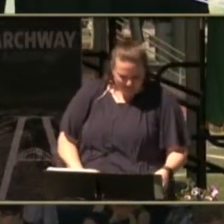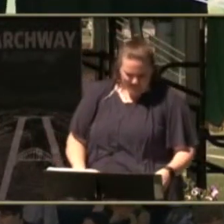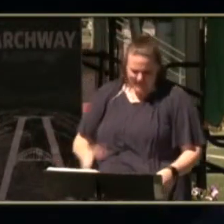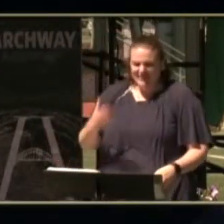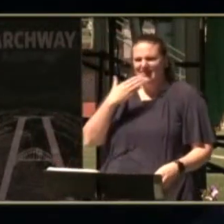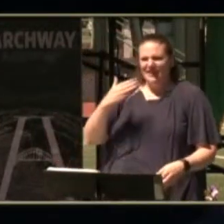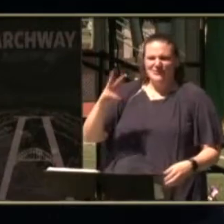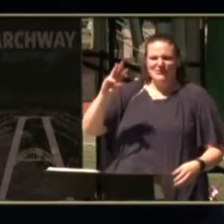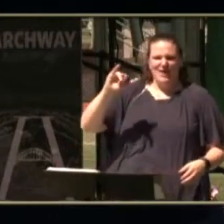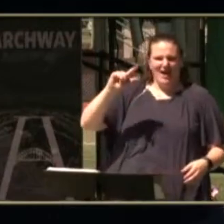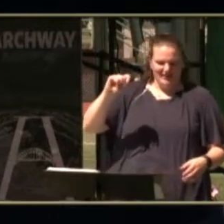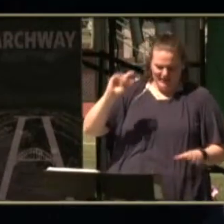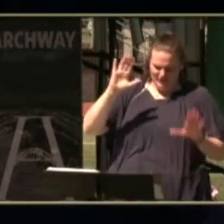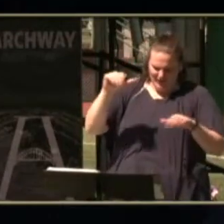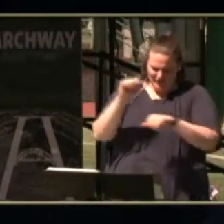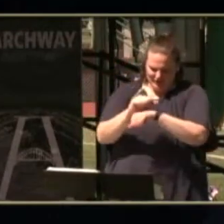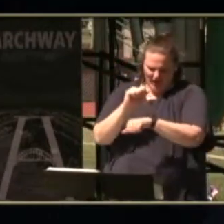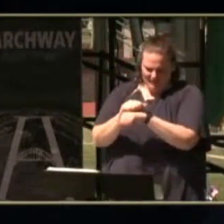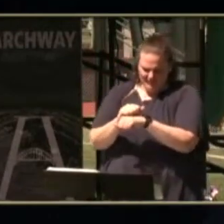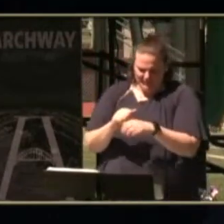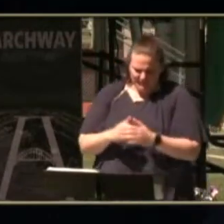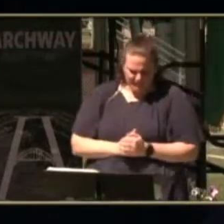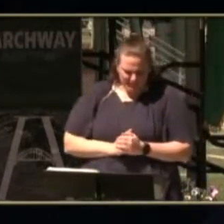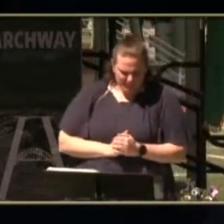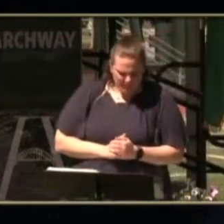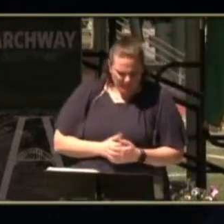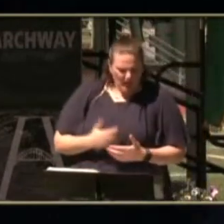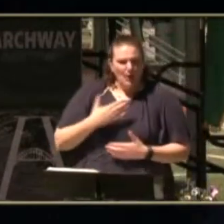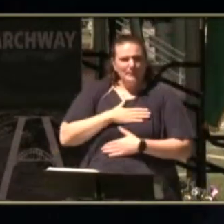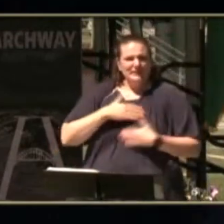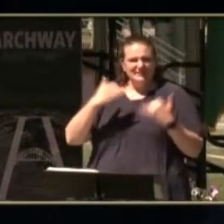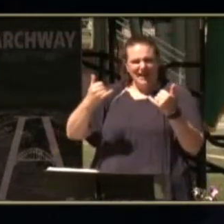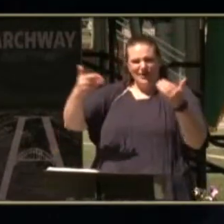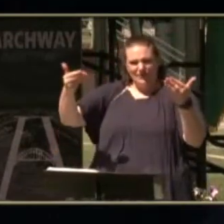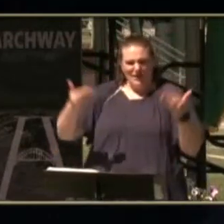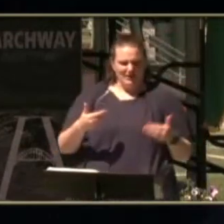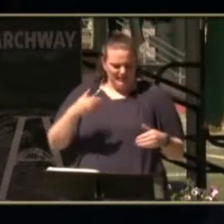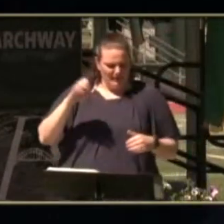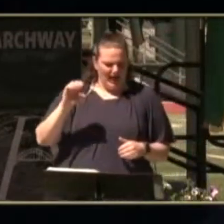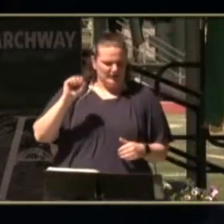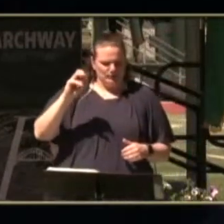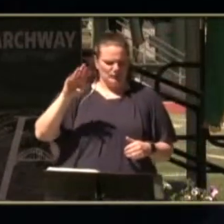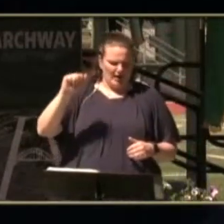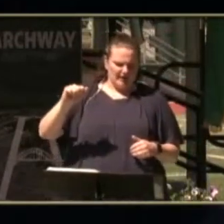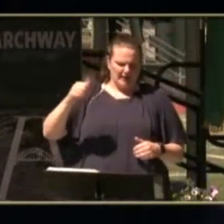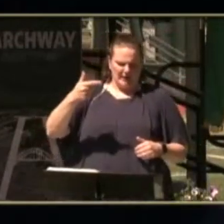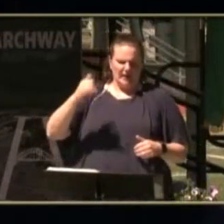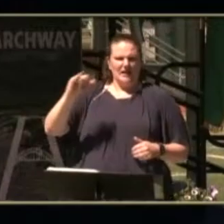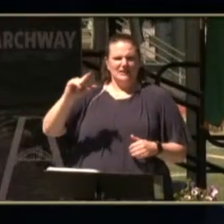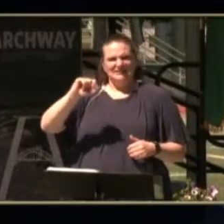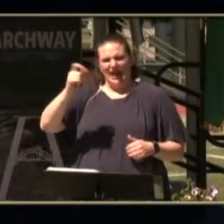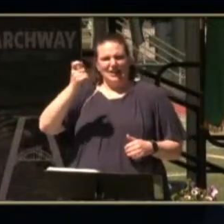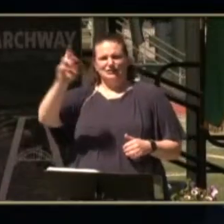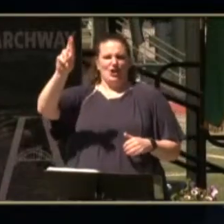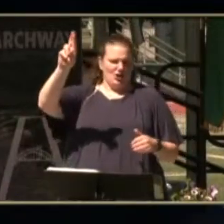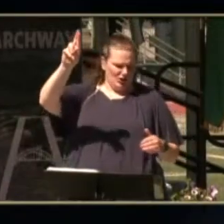thank you wyatt great job please welcome esmeralda gill salazar